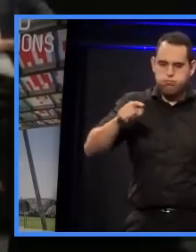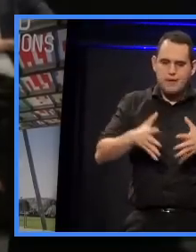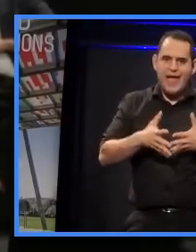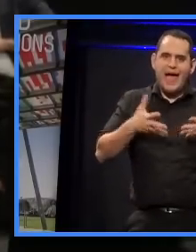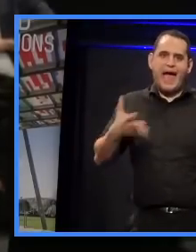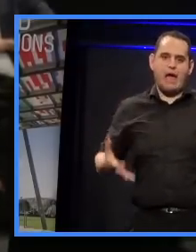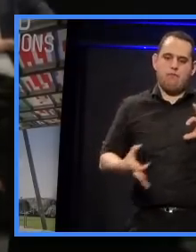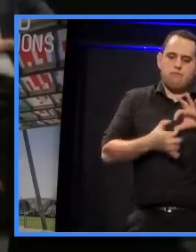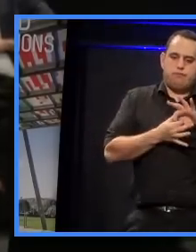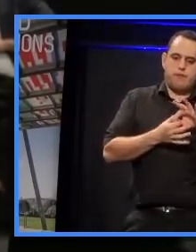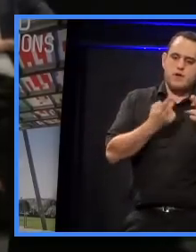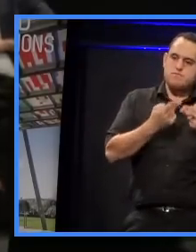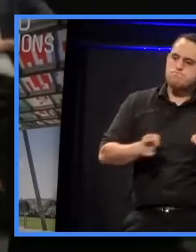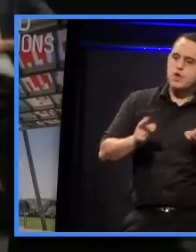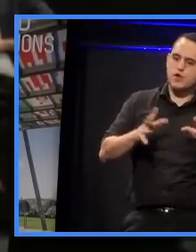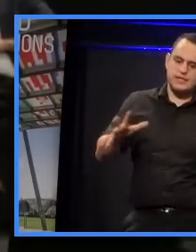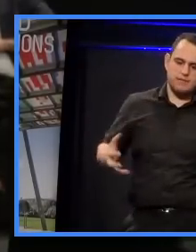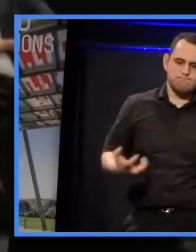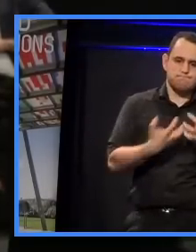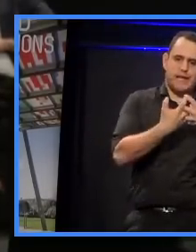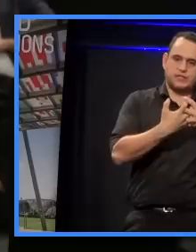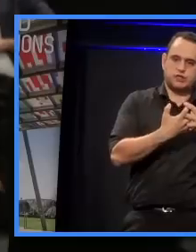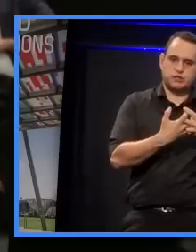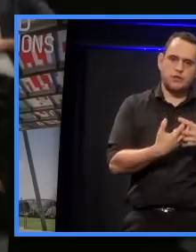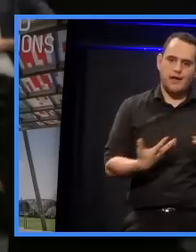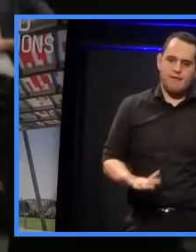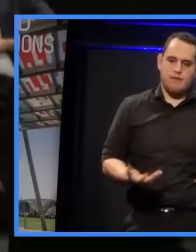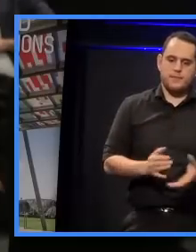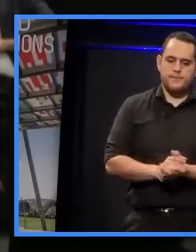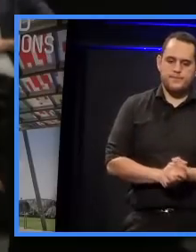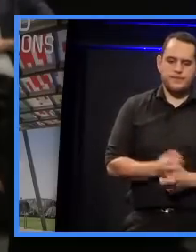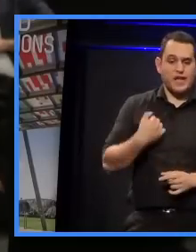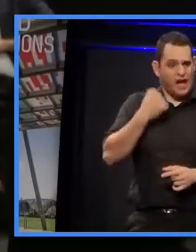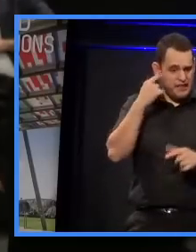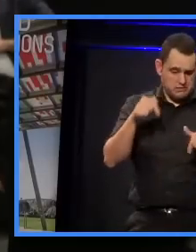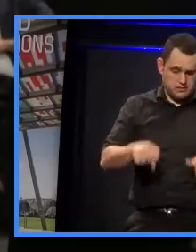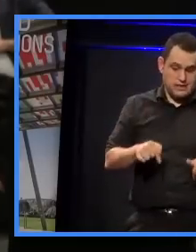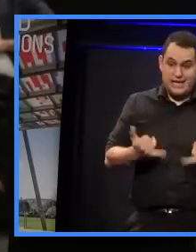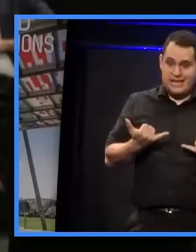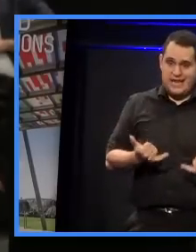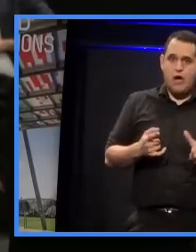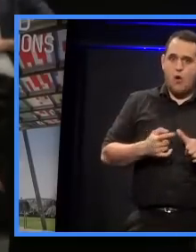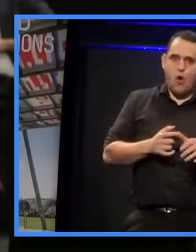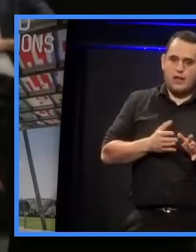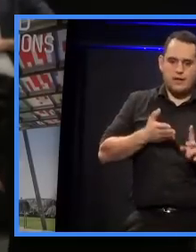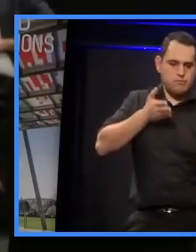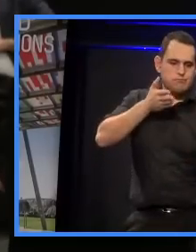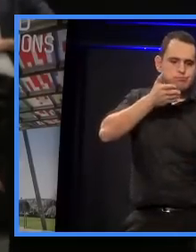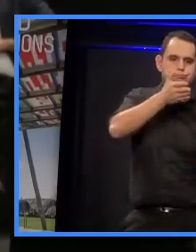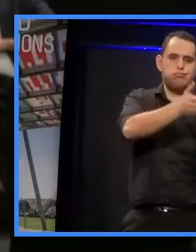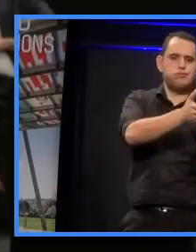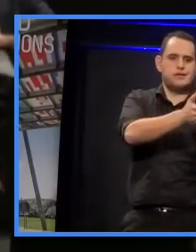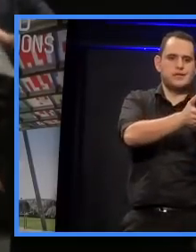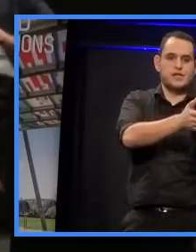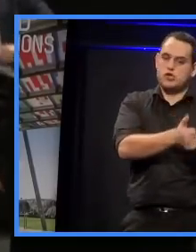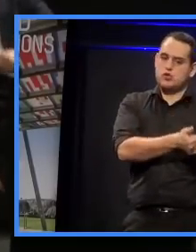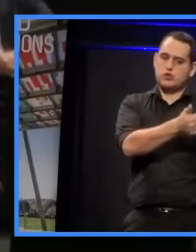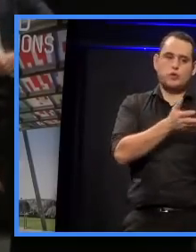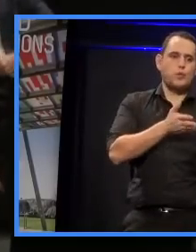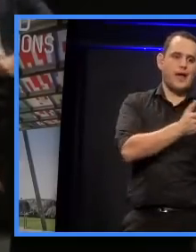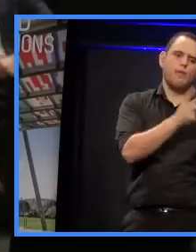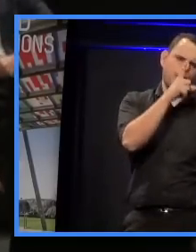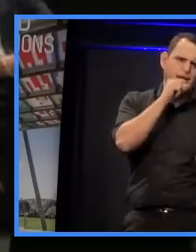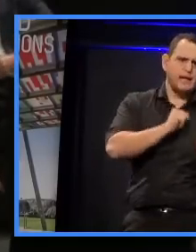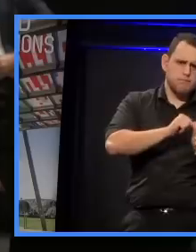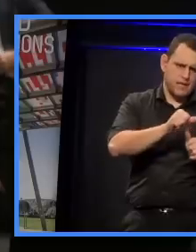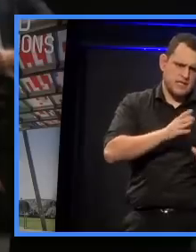how it fits in with the music precinct and that sort of stuff. And I think Auckland's heading down that track, but I think we can do a hell of a